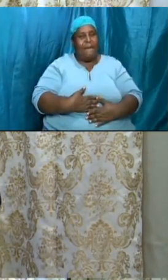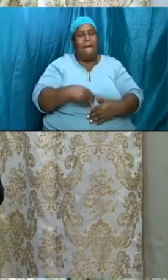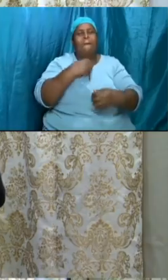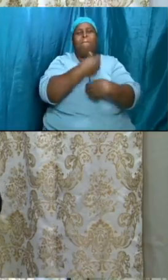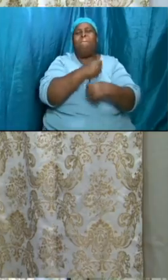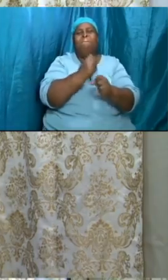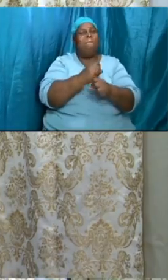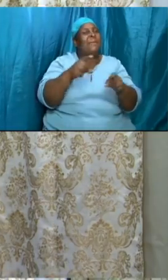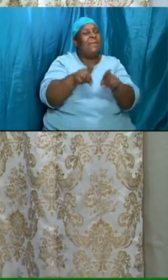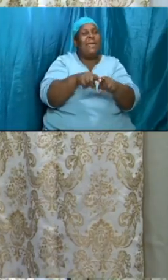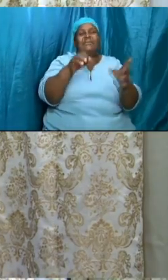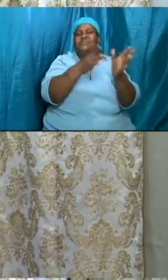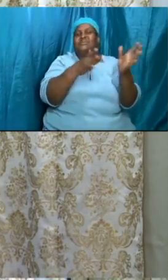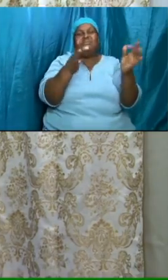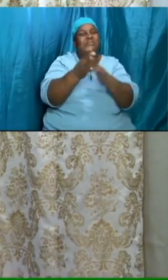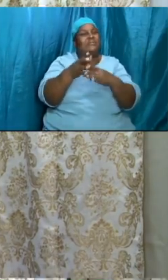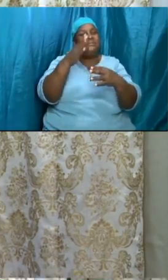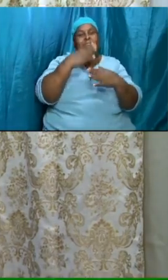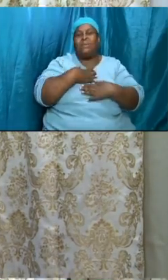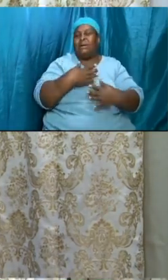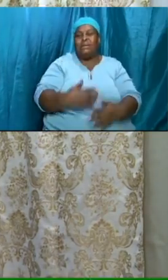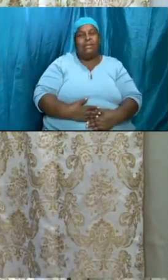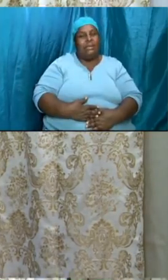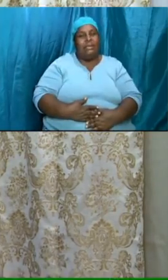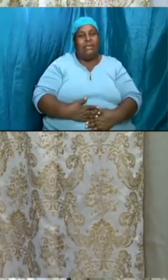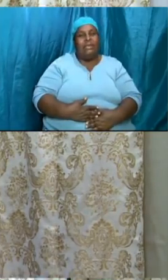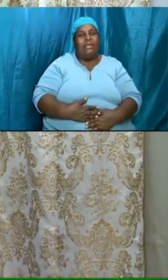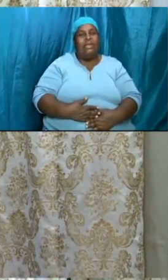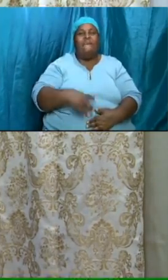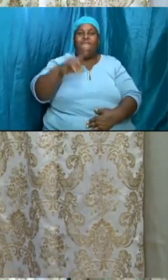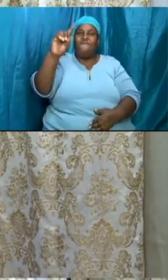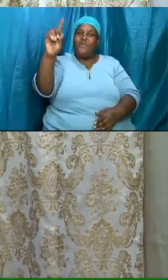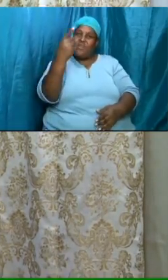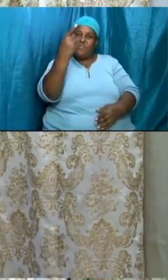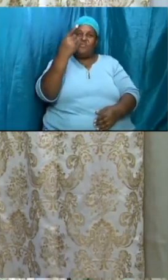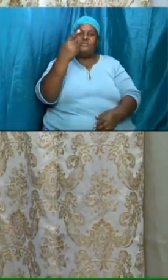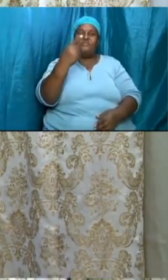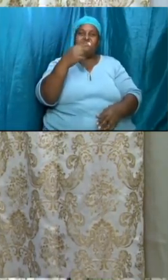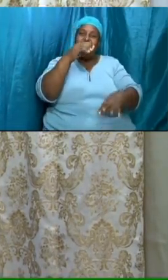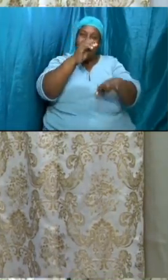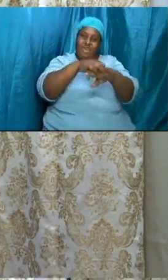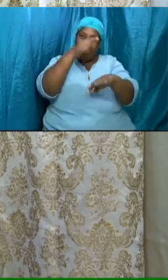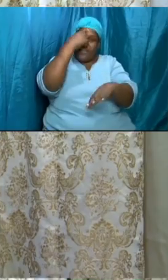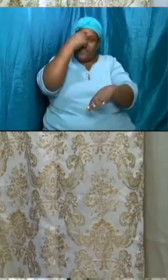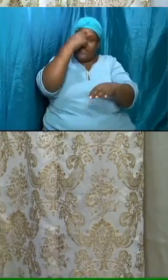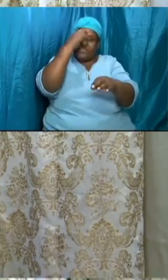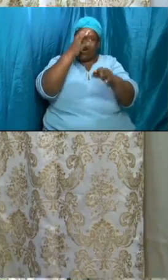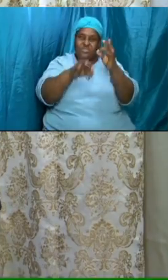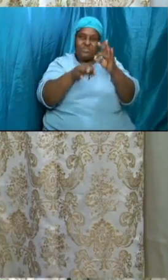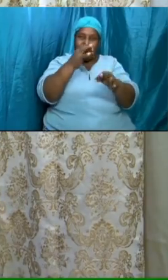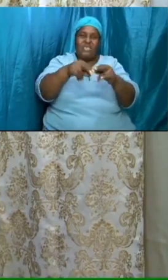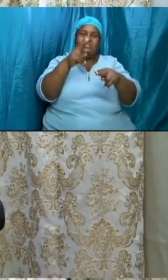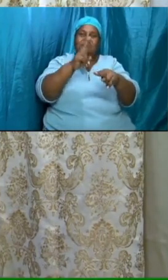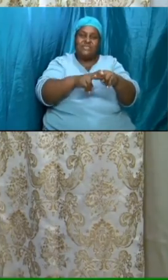and we are going to sit with him first we are going to be at the judgment seat of christ so that we can give an account yes